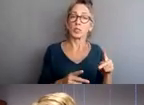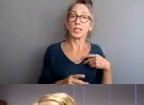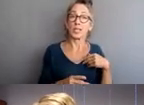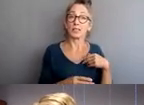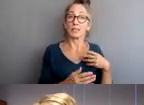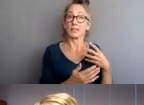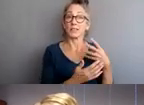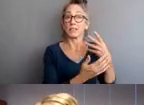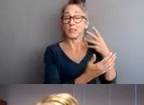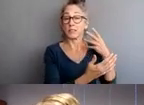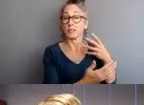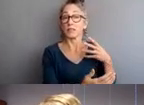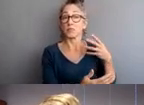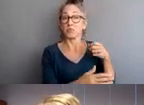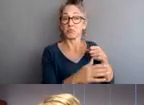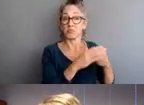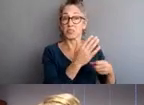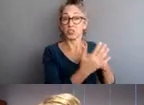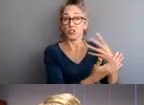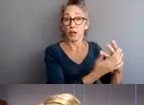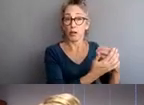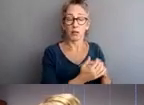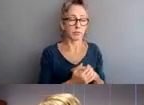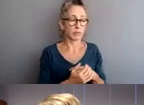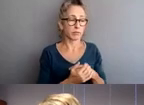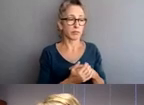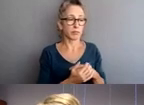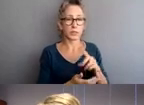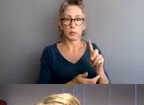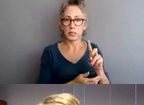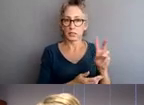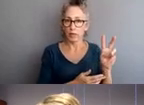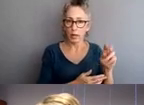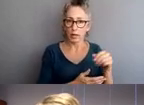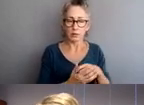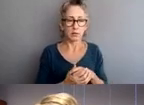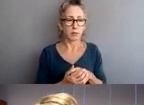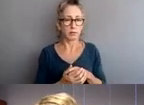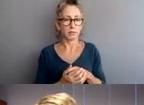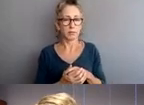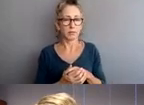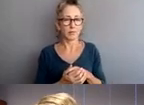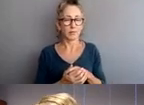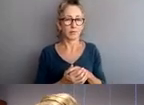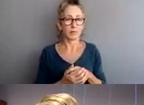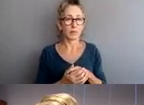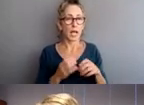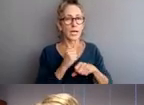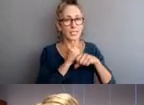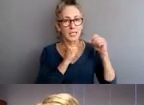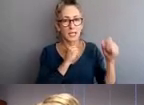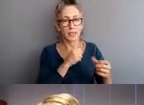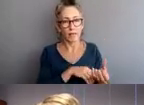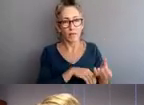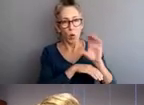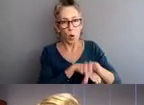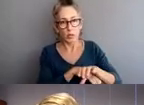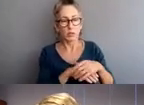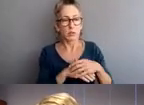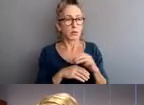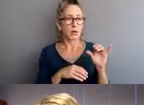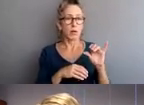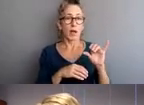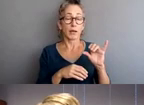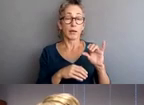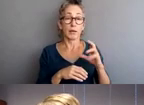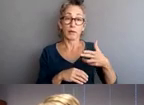have the authority to investigate domestic violence, claims of excessive force involving such things as a firearm